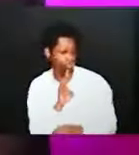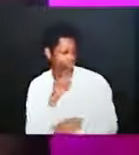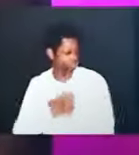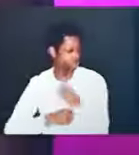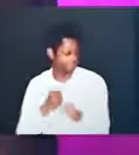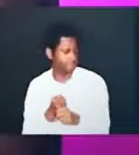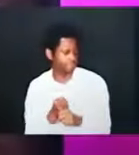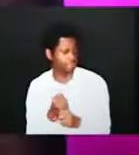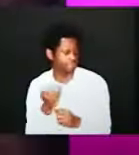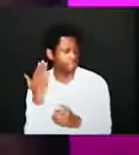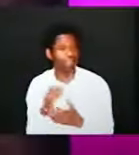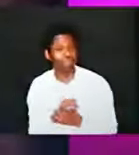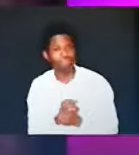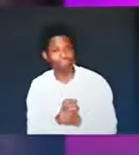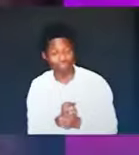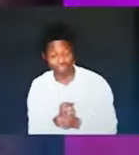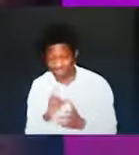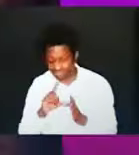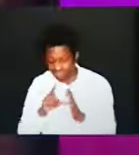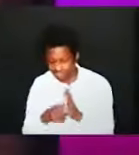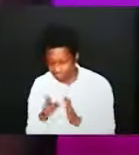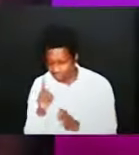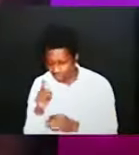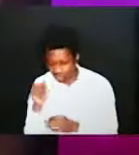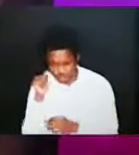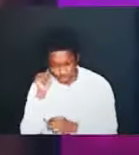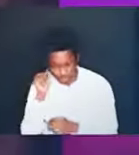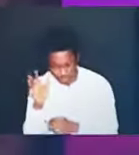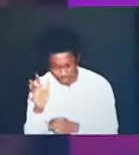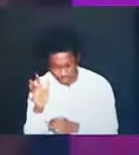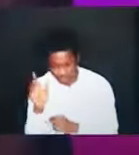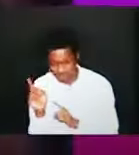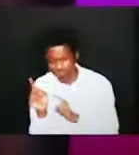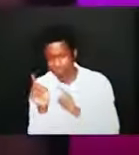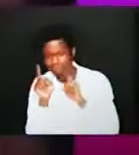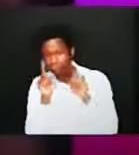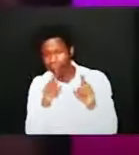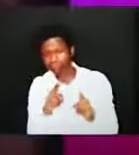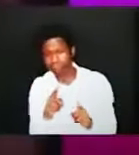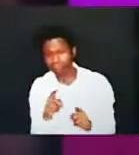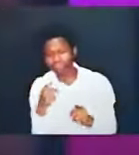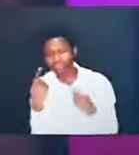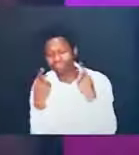and then this lady came to her house with some demonic issue